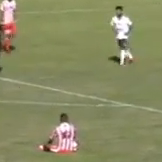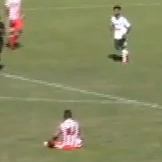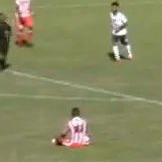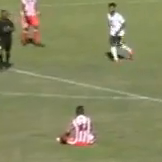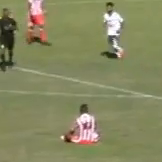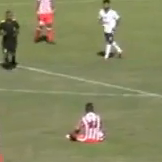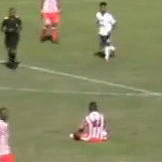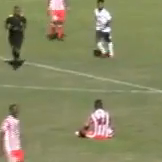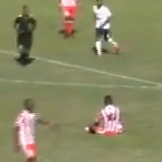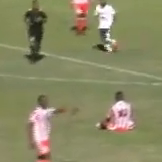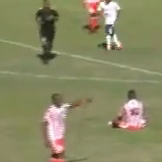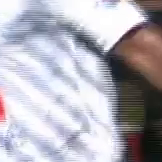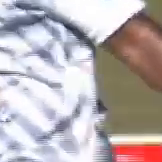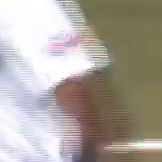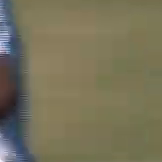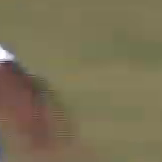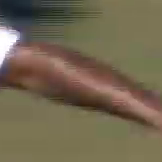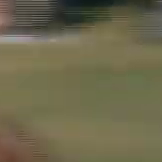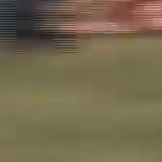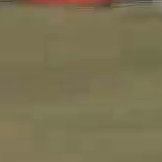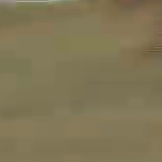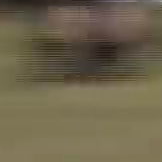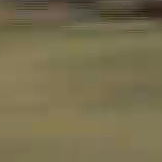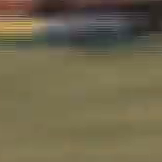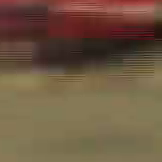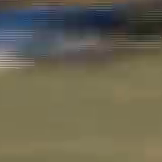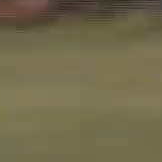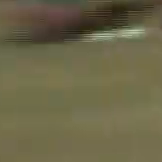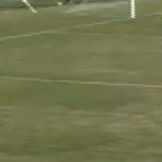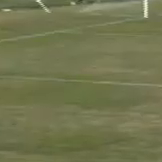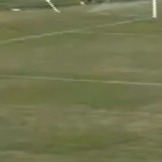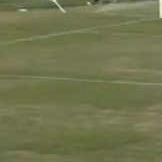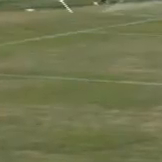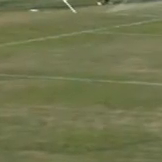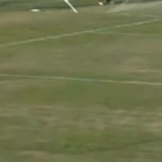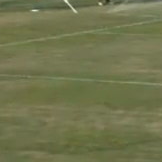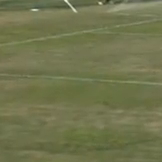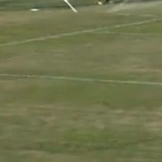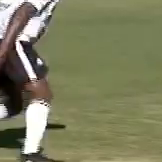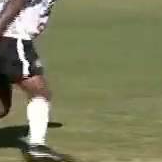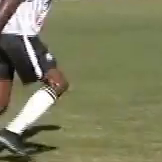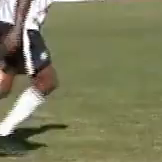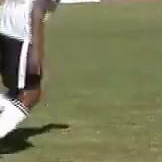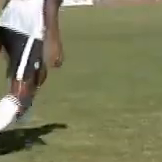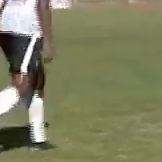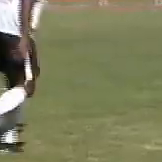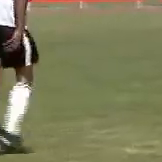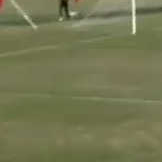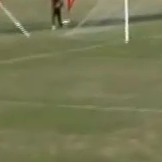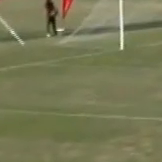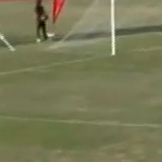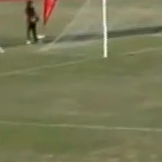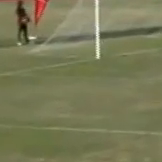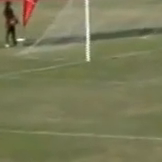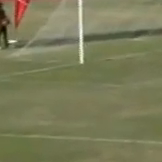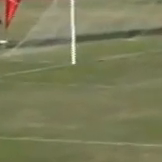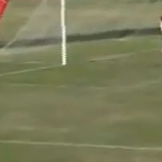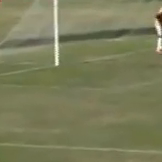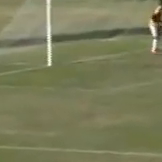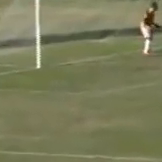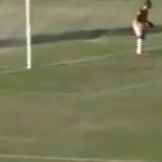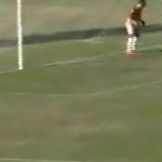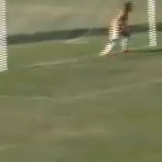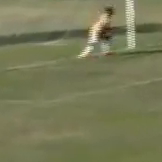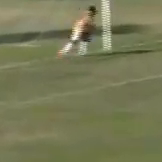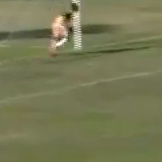opened the account. Patrick Taronga, who has been very quiet. They bow. Big Ilsoni, as they would call him. He